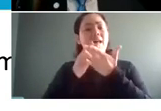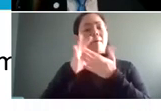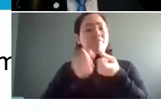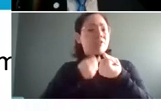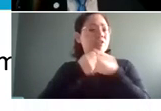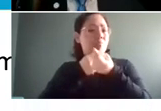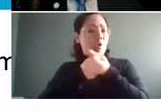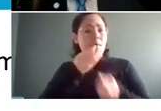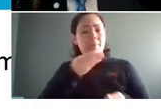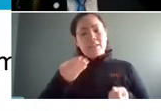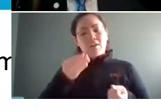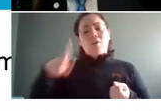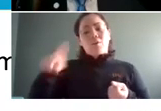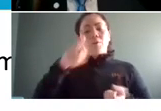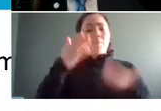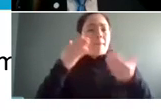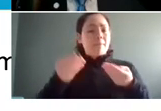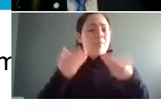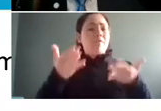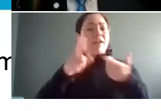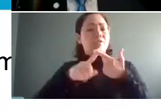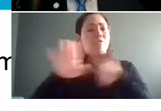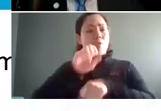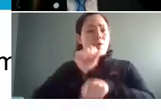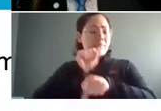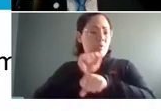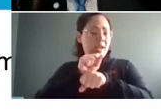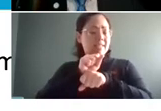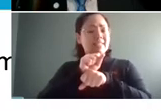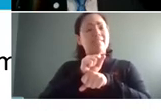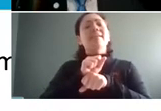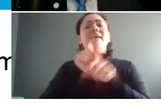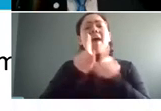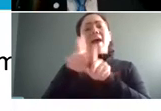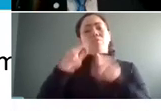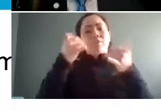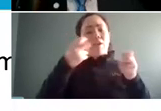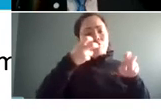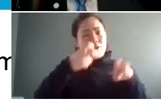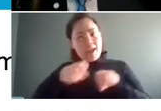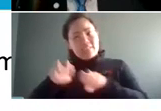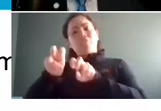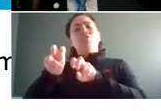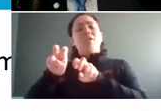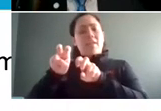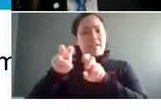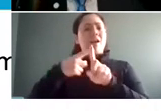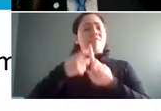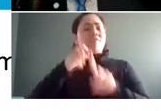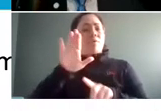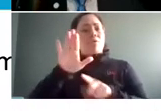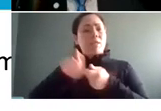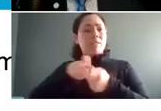materials that you may be providing to your employees as you're transitioning them out of your specific